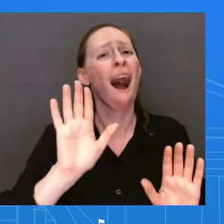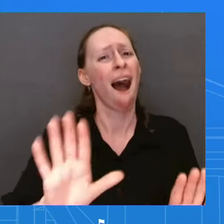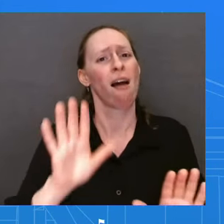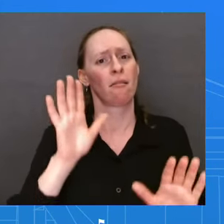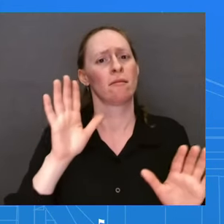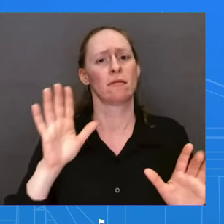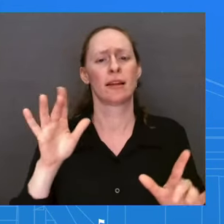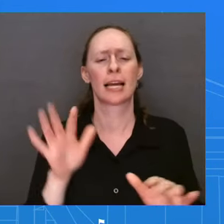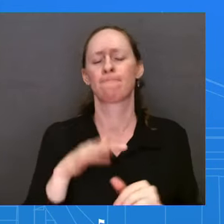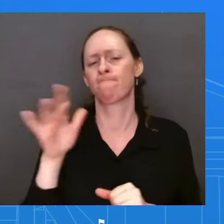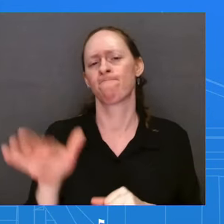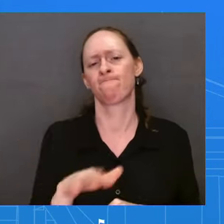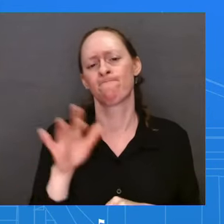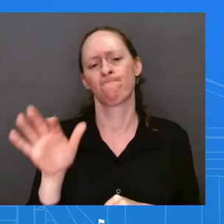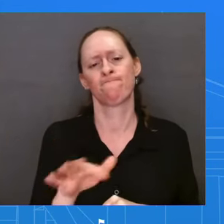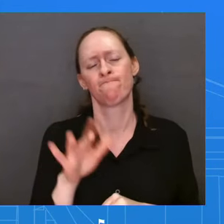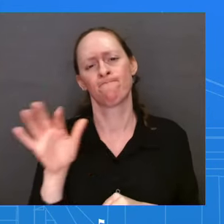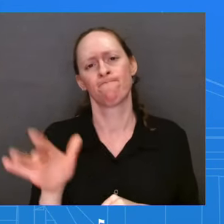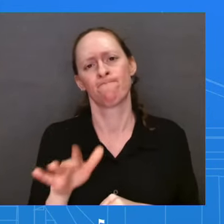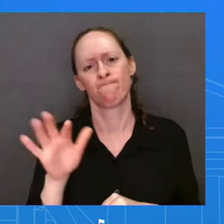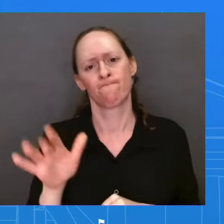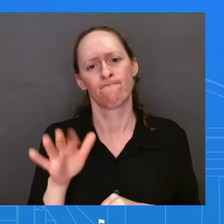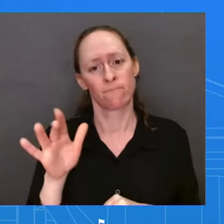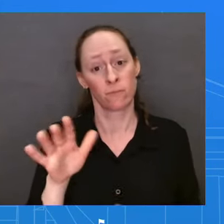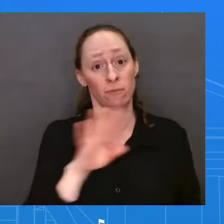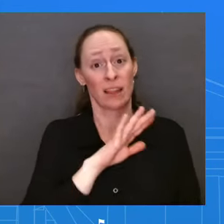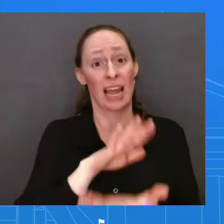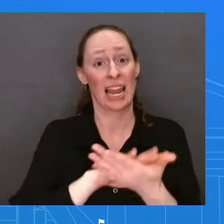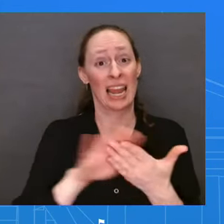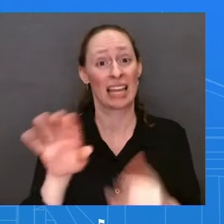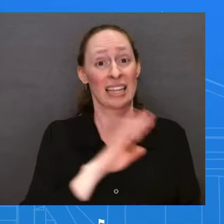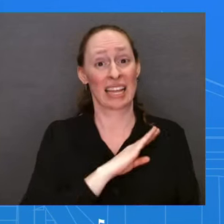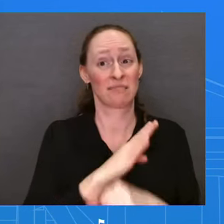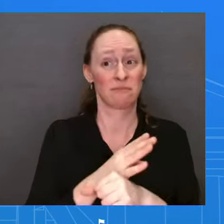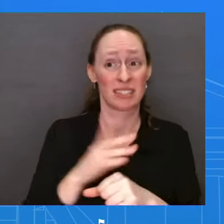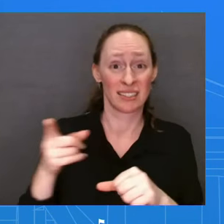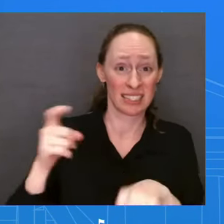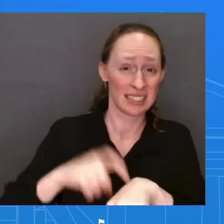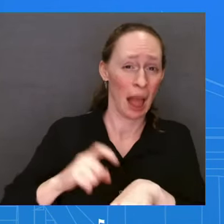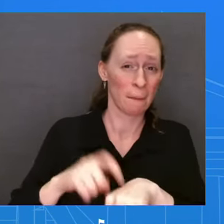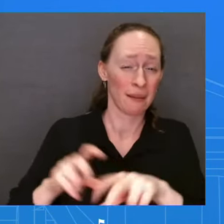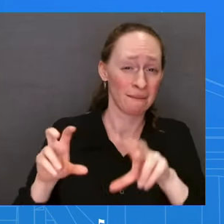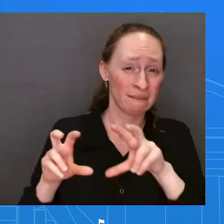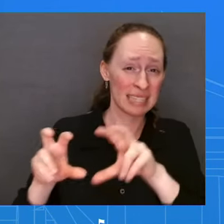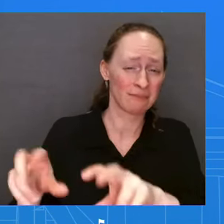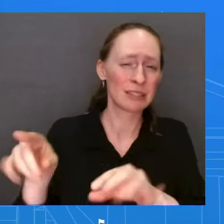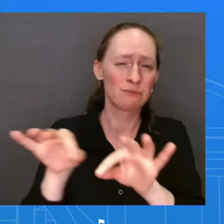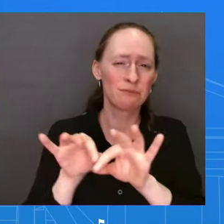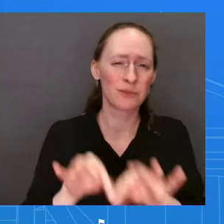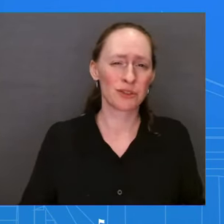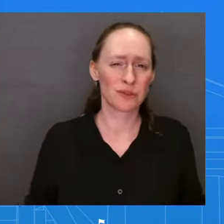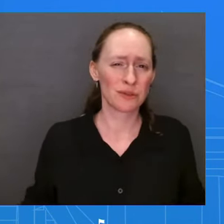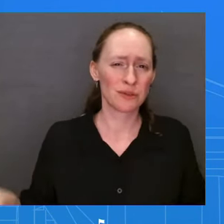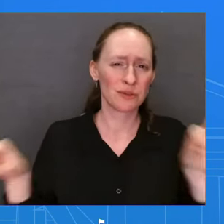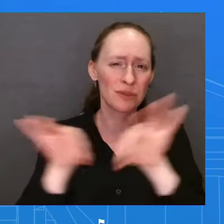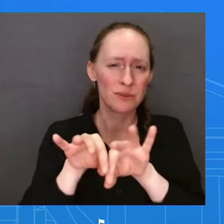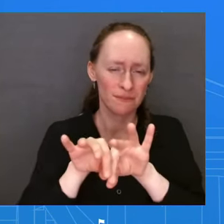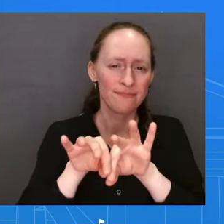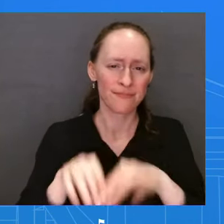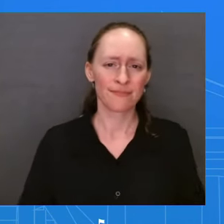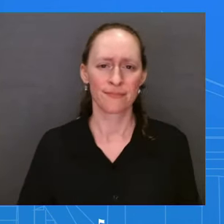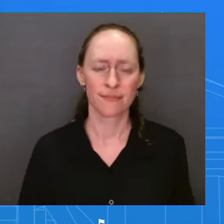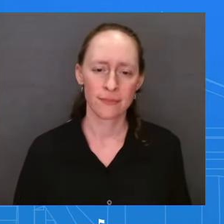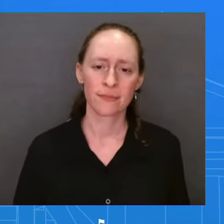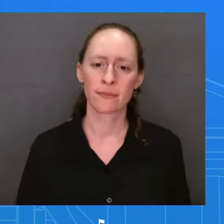energy investments that the president has made in our economy are so important is because we are simultaneously moving his ambitious climate agenda